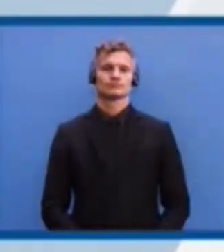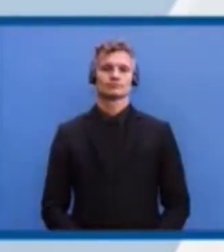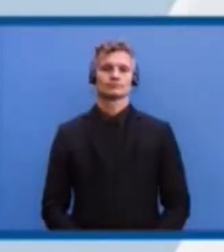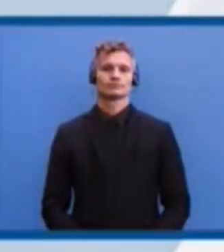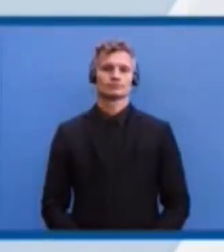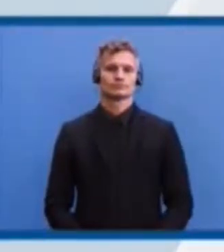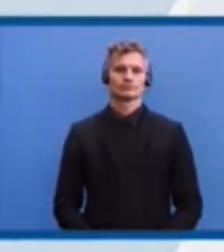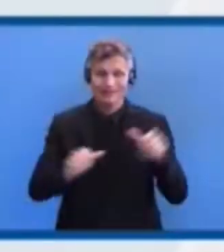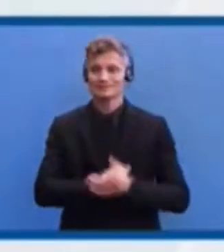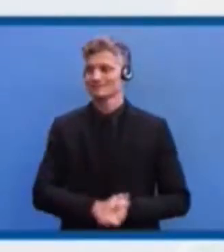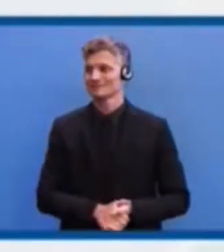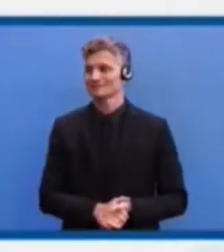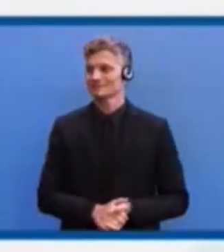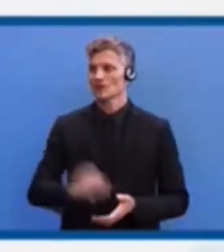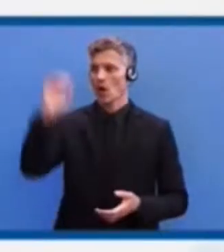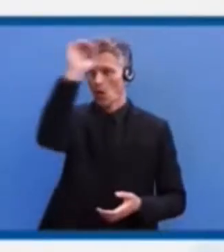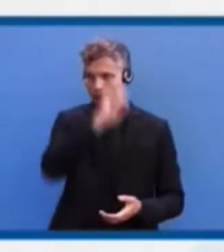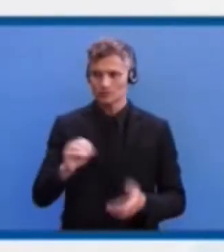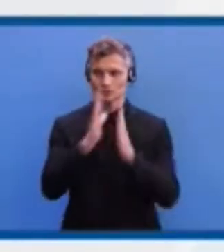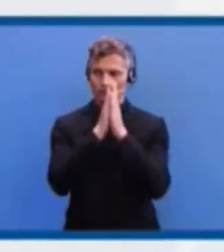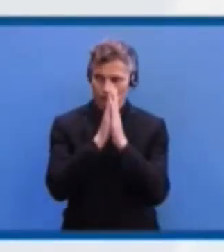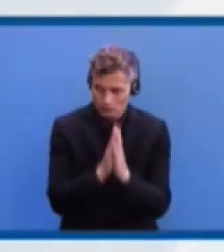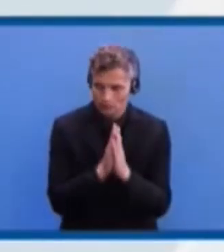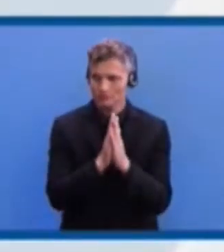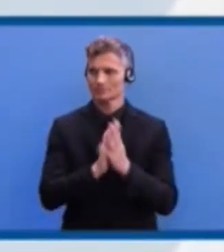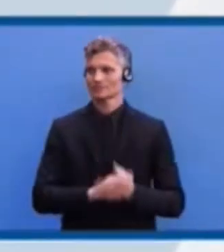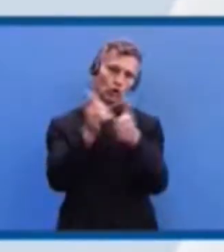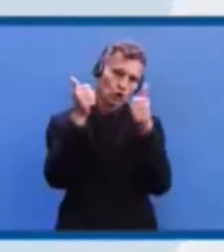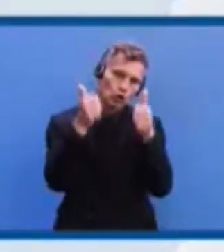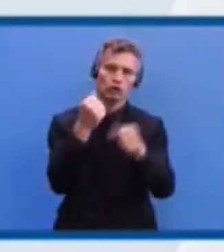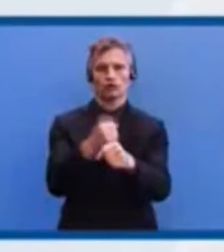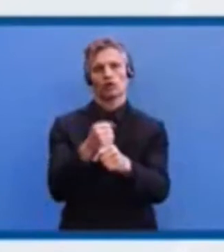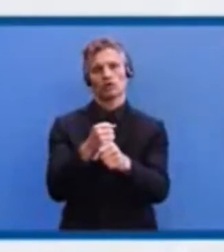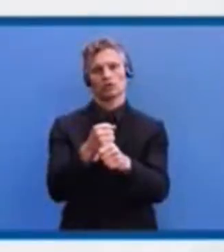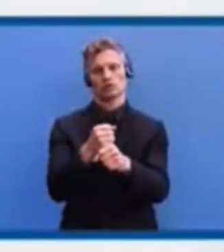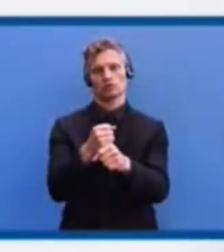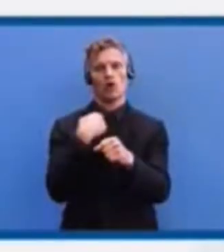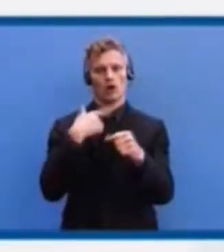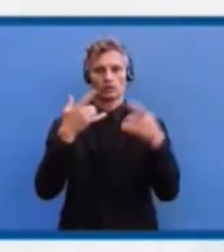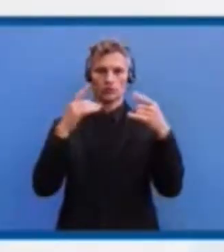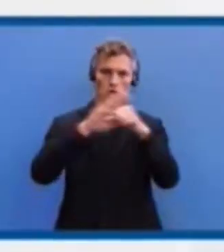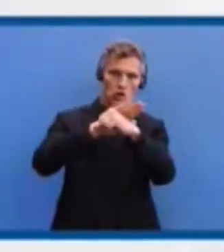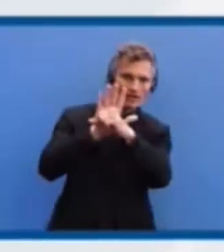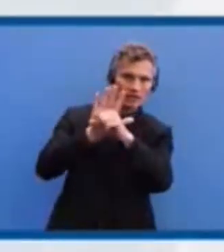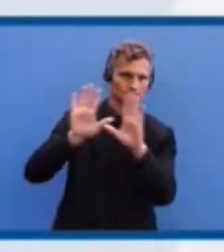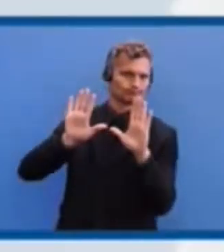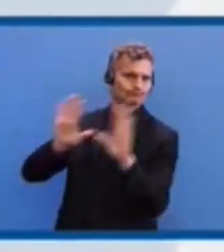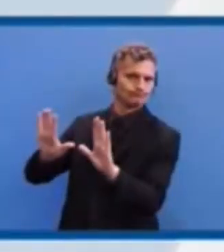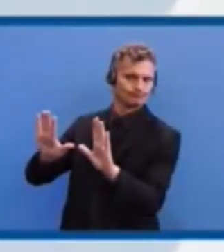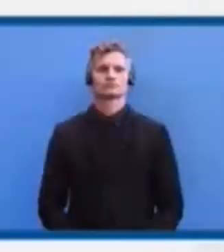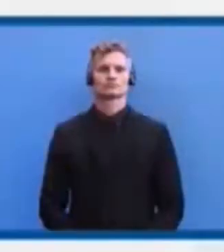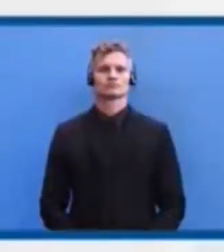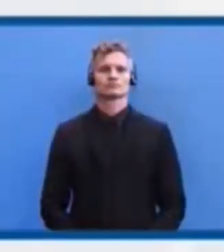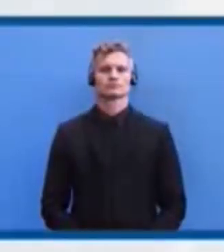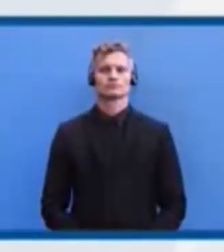leaders to invest in stronger data capabilities and focus on the least developed nations, including most